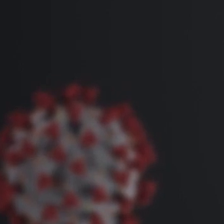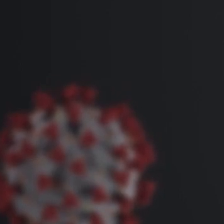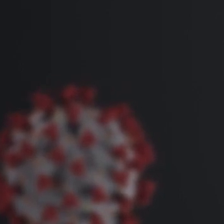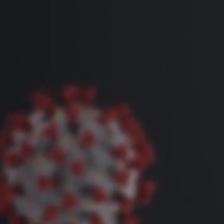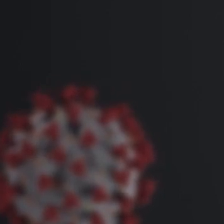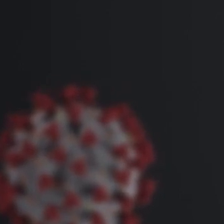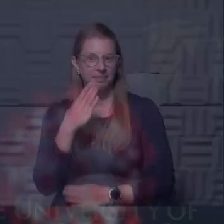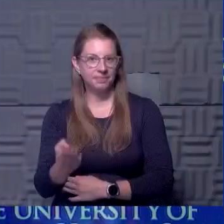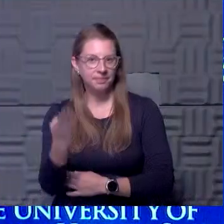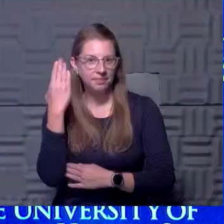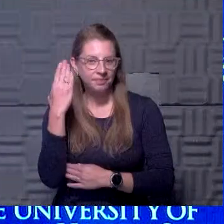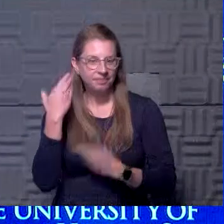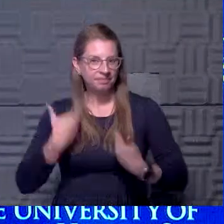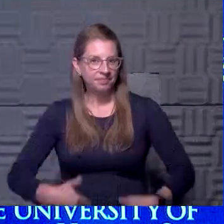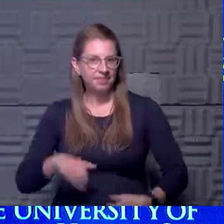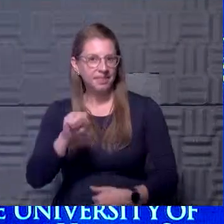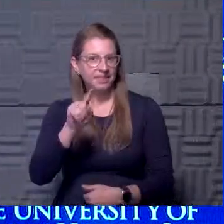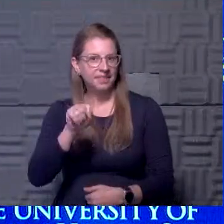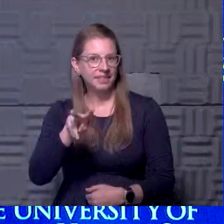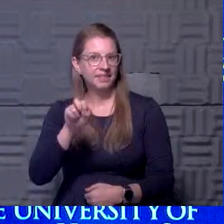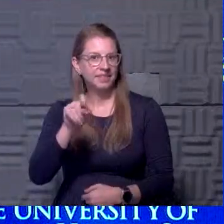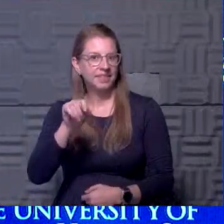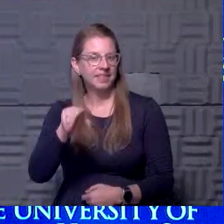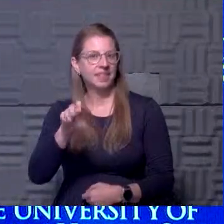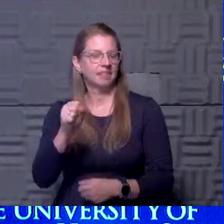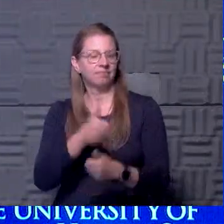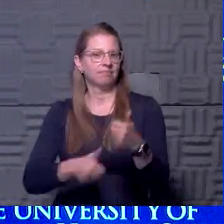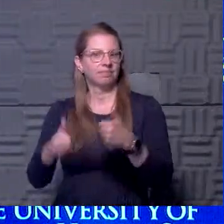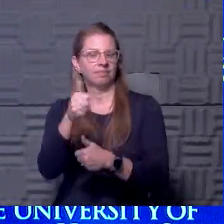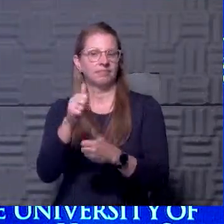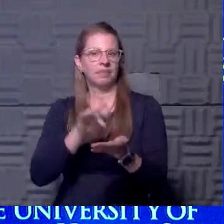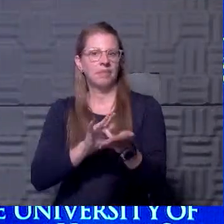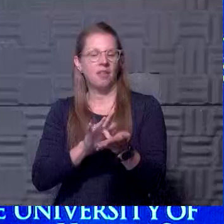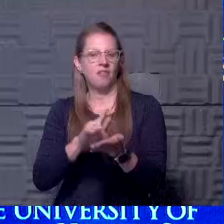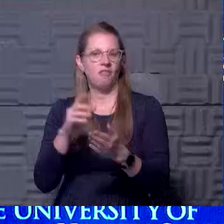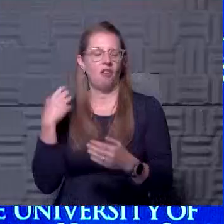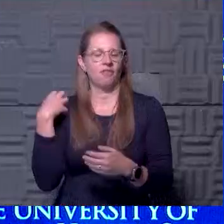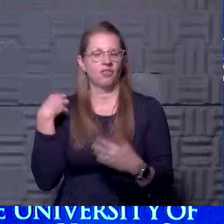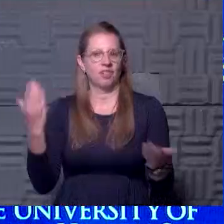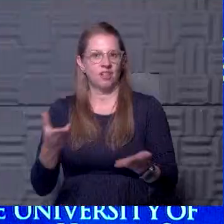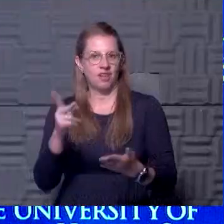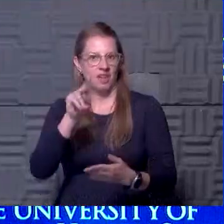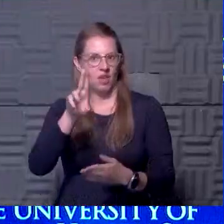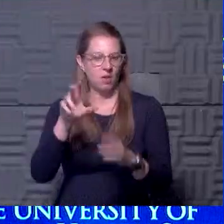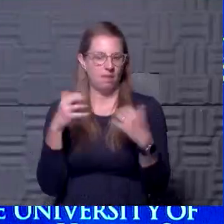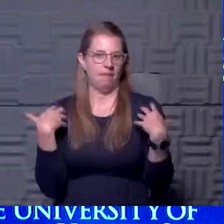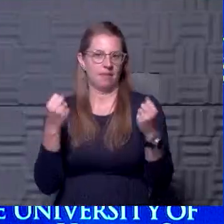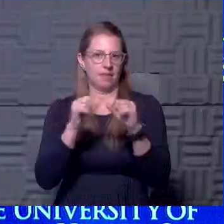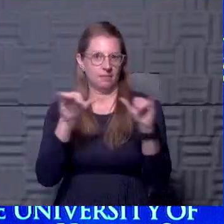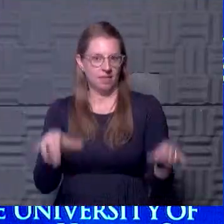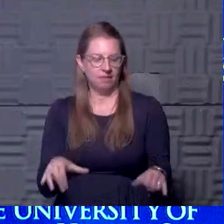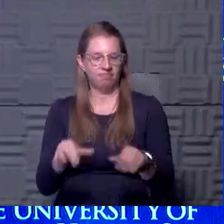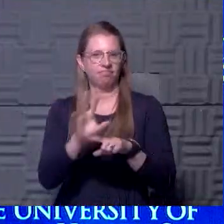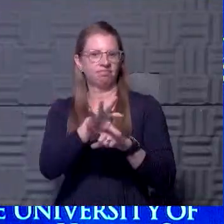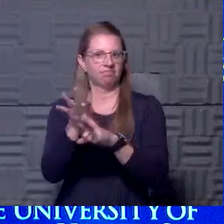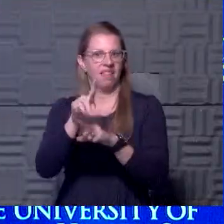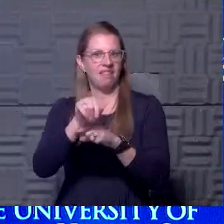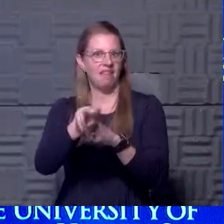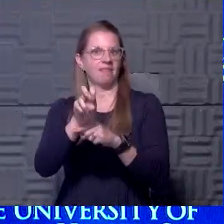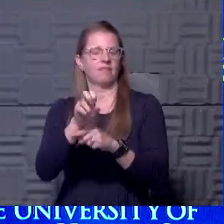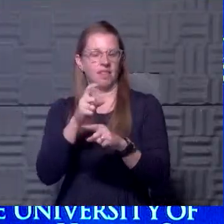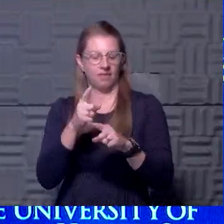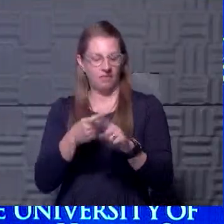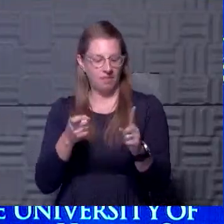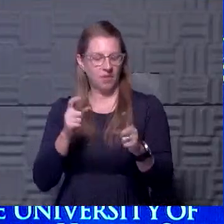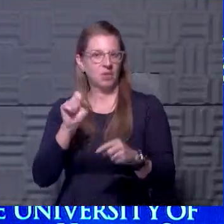Good morning. This is Steve Stites, Chief Medical Officer here at the University of Kansas Health System, broadcasting live from the Dolph Simons Family Studio. We're back